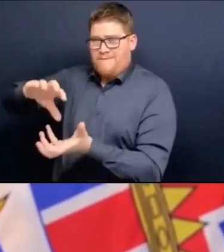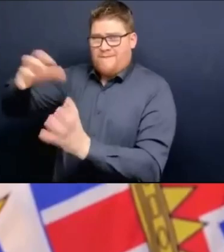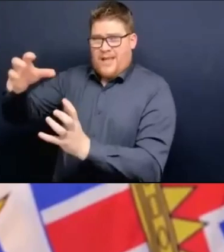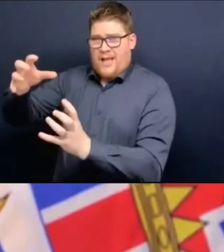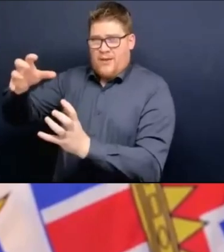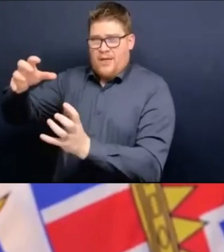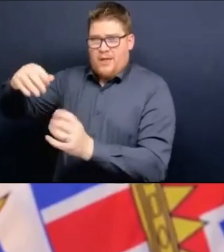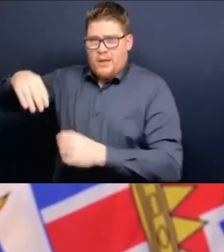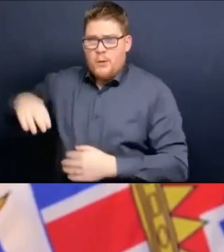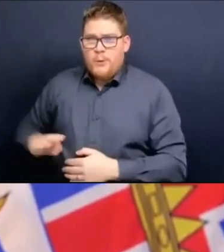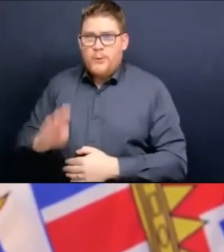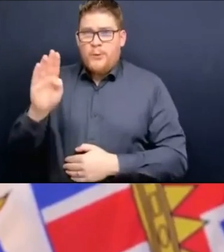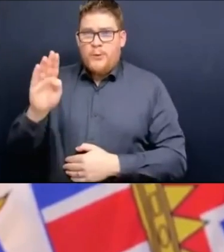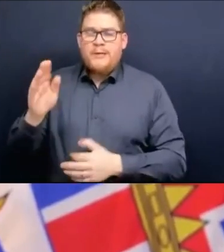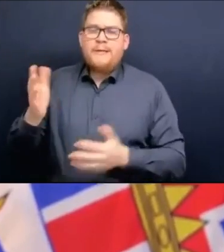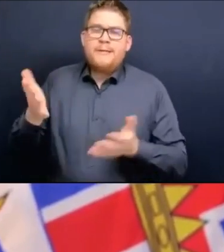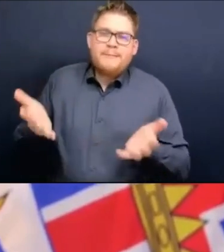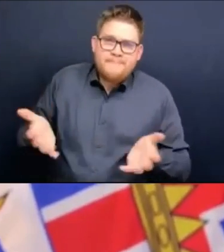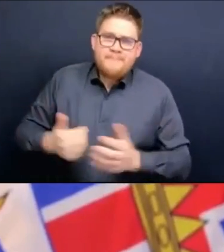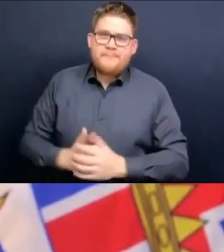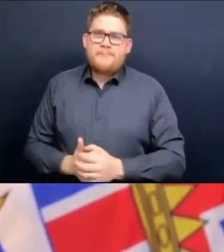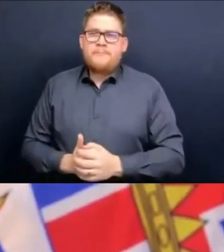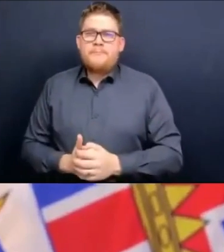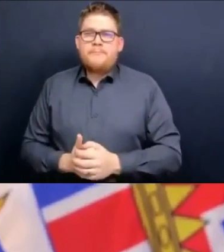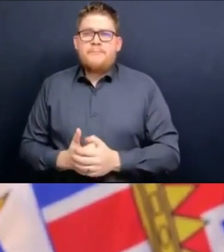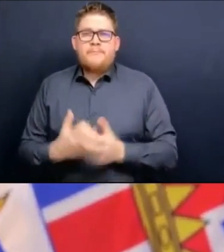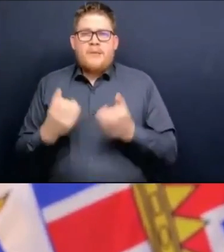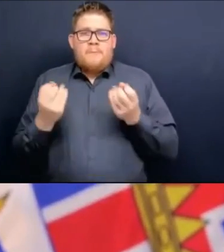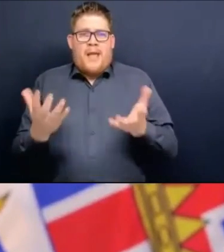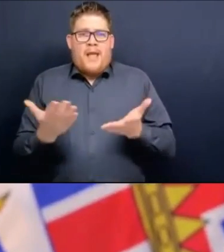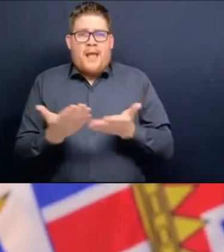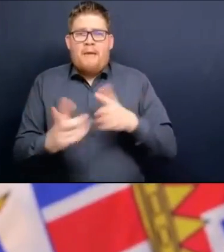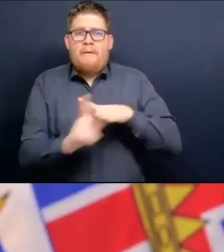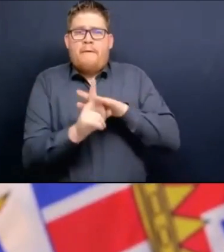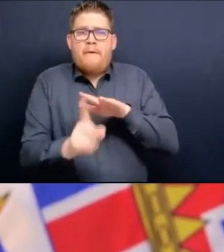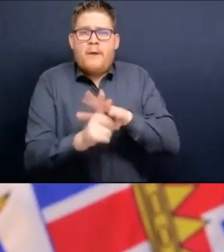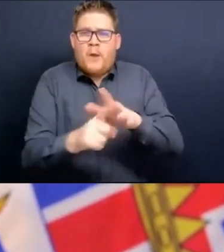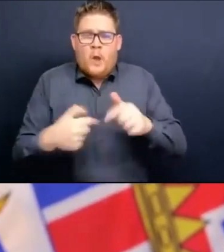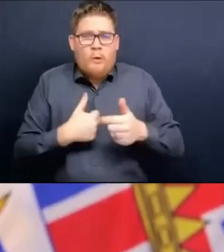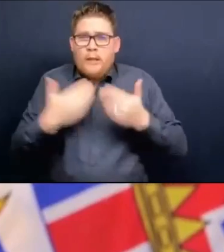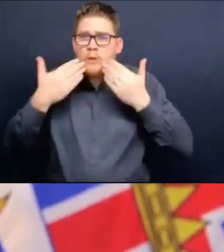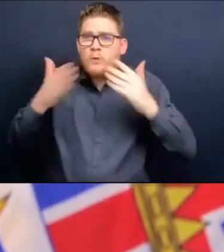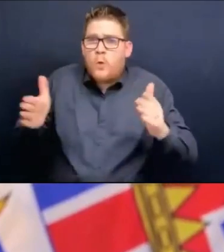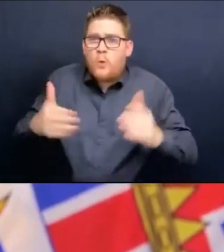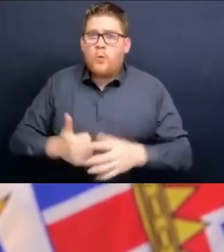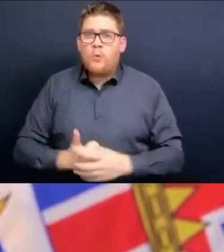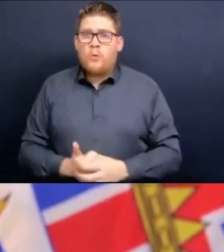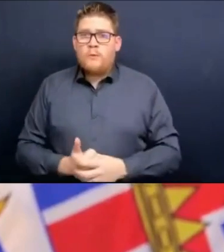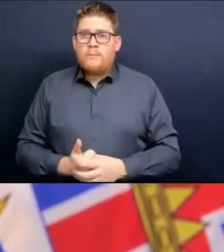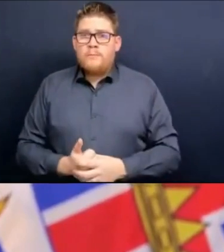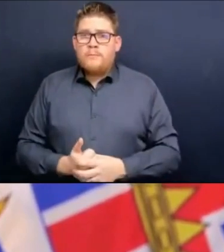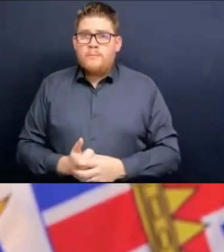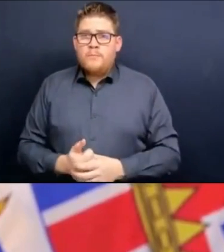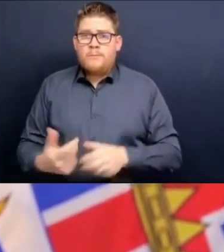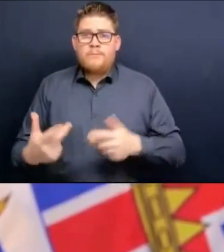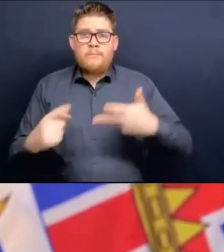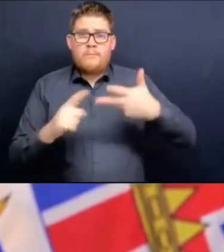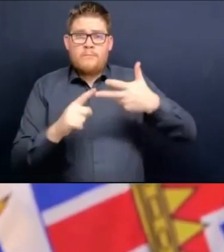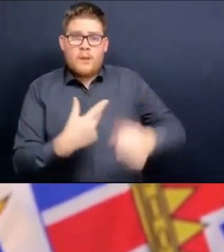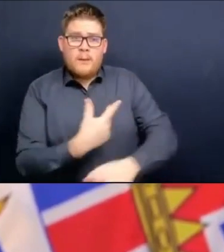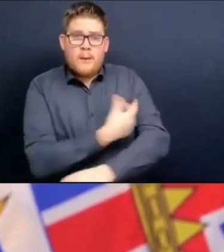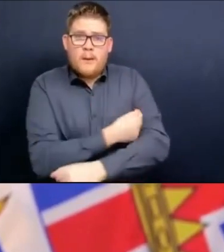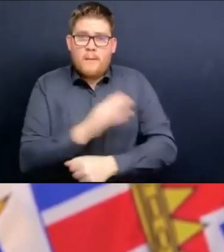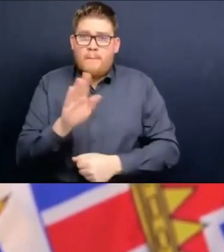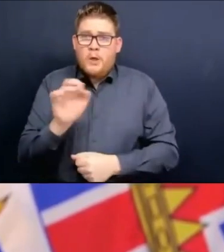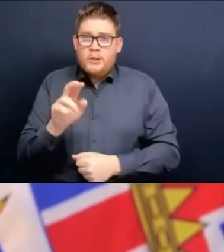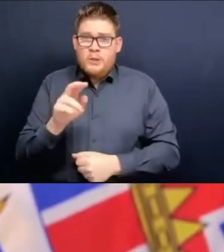There's many things we don't know, whether we'll need a booster dose, whether that's everybody or just people who are most at risk